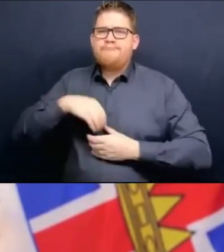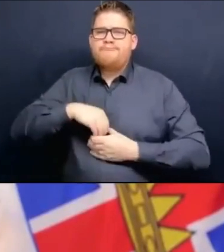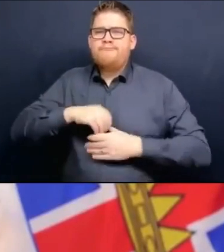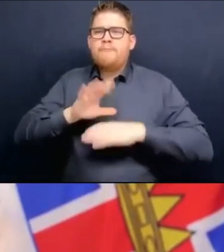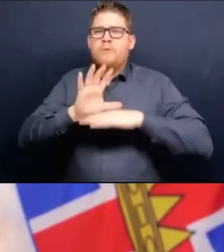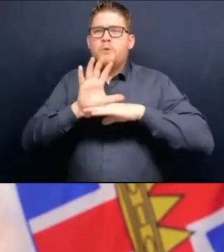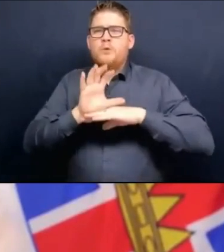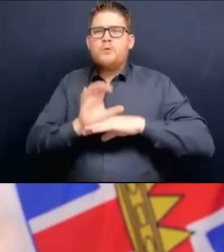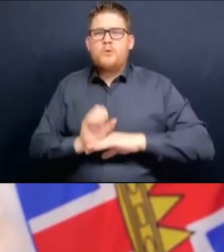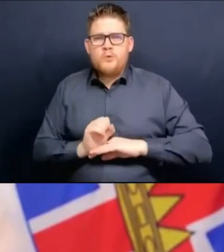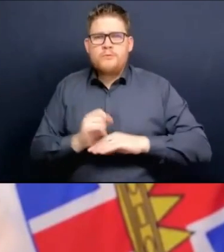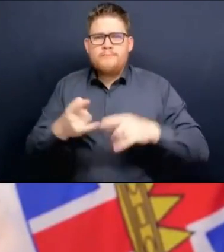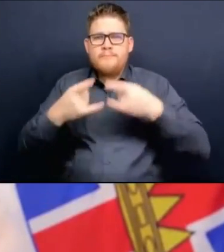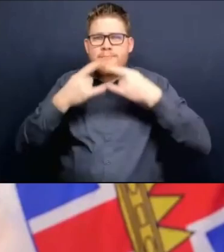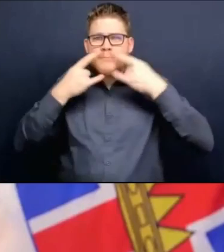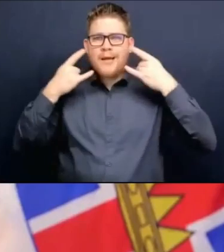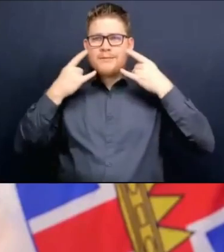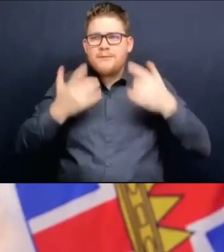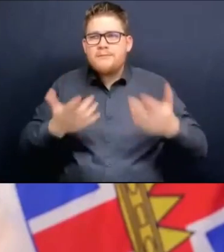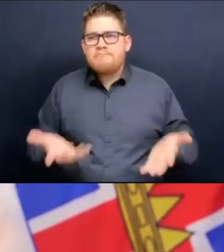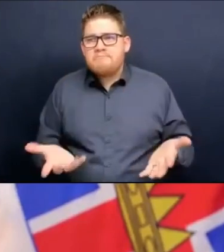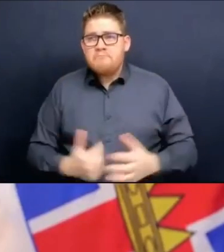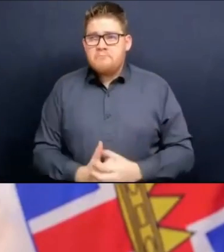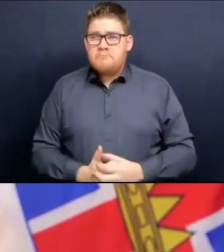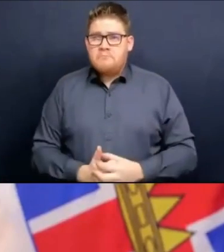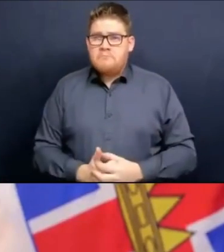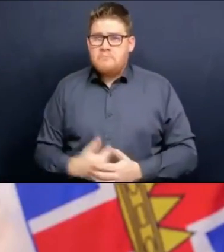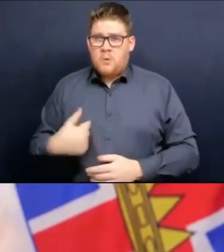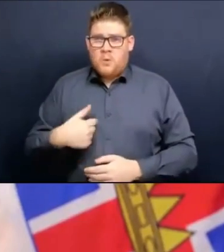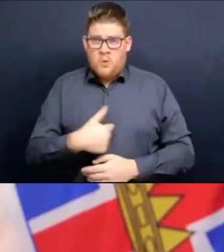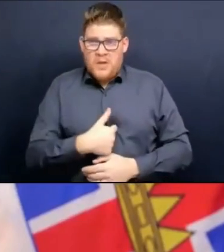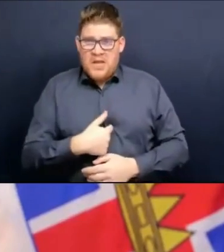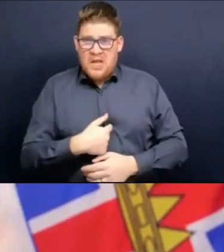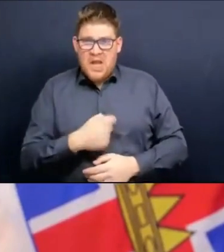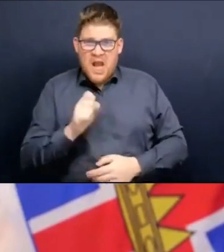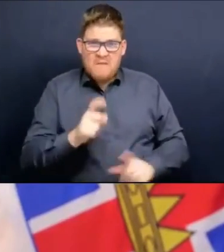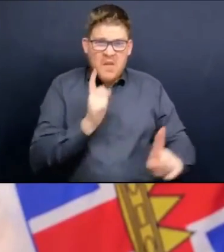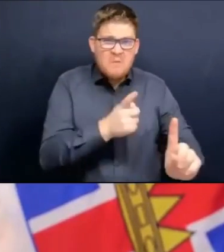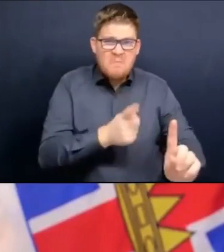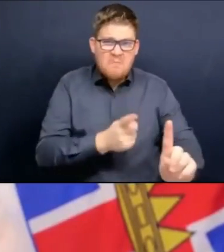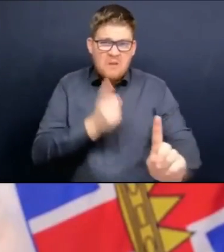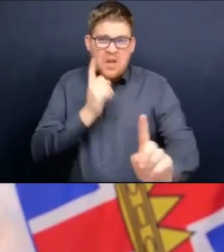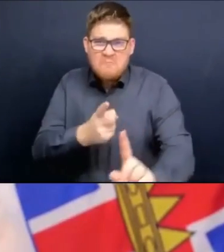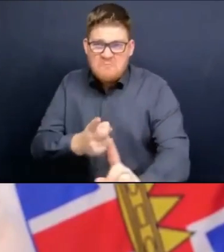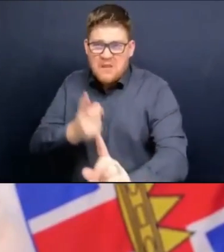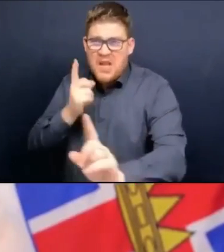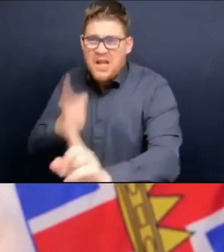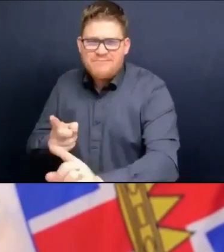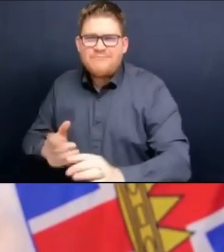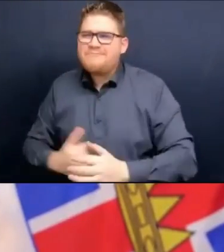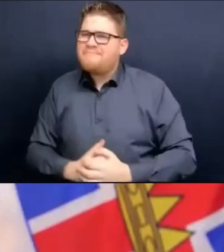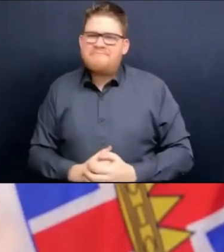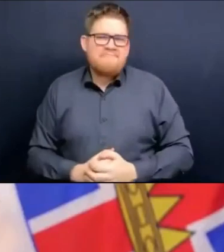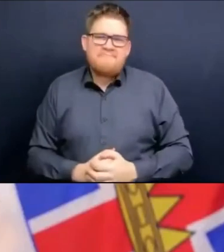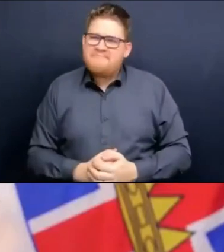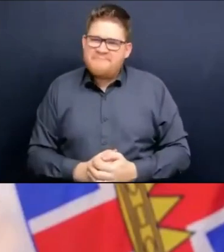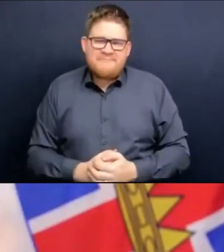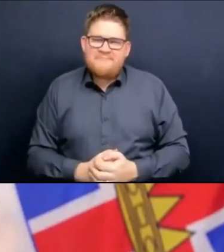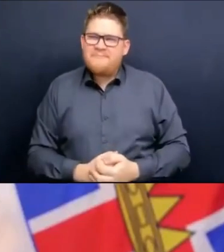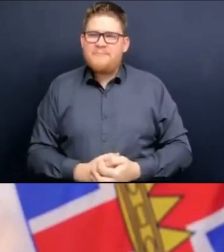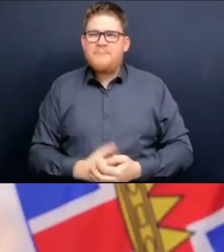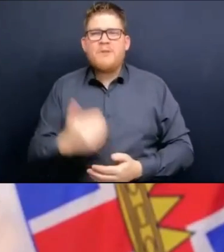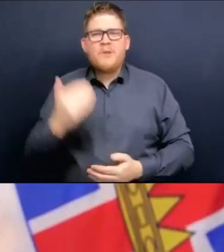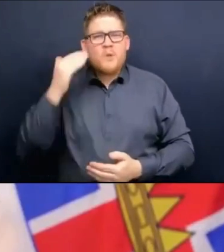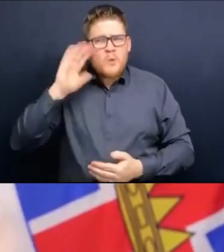enforcement is going to be a large issue. I know there are some places that are trying to make points around these things. But